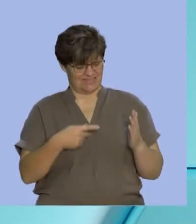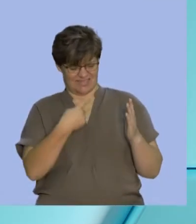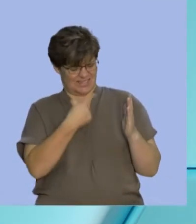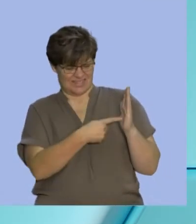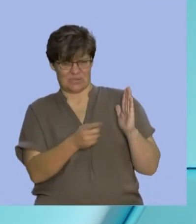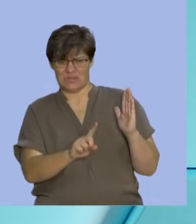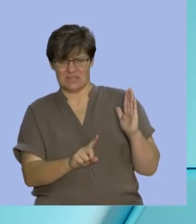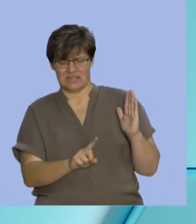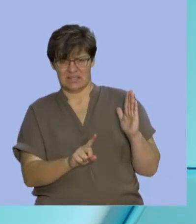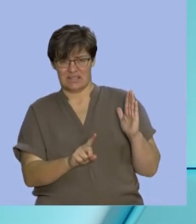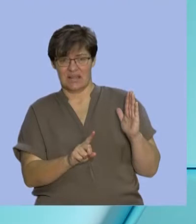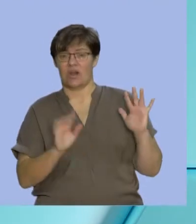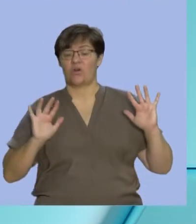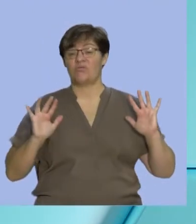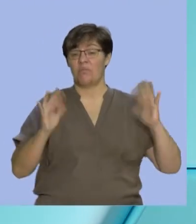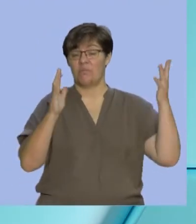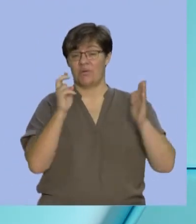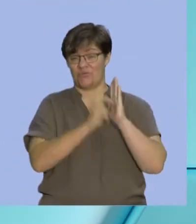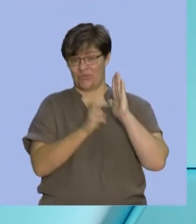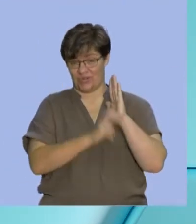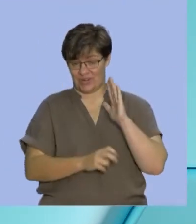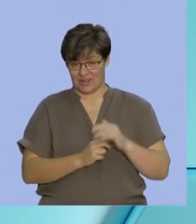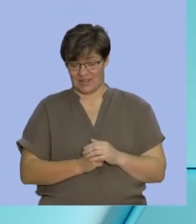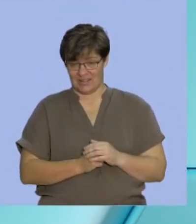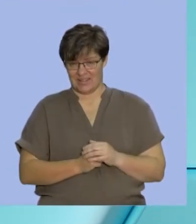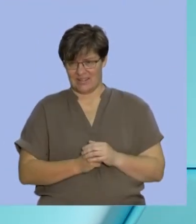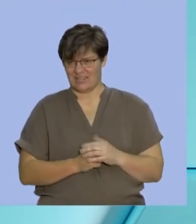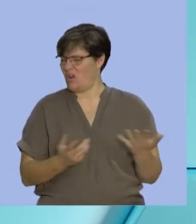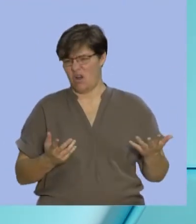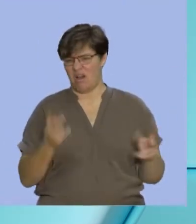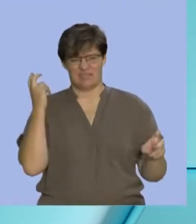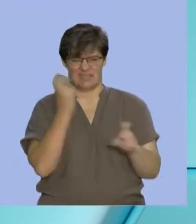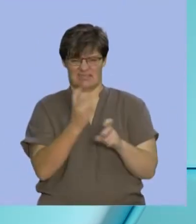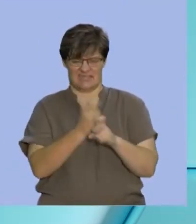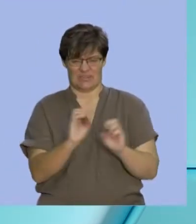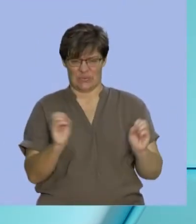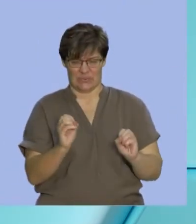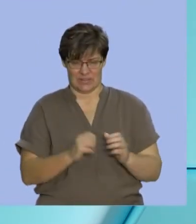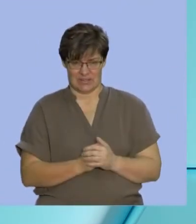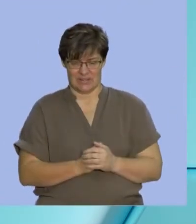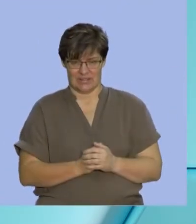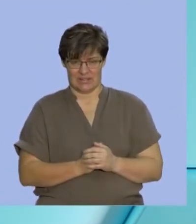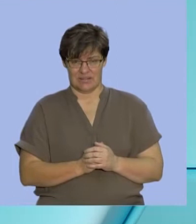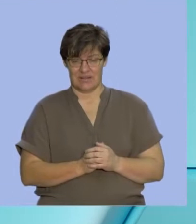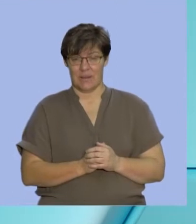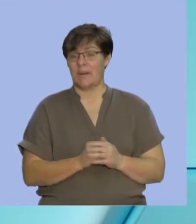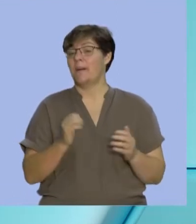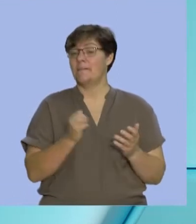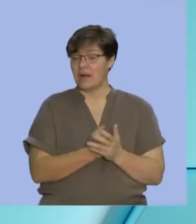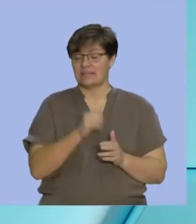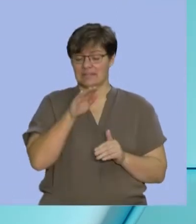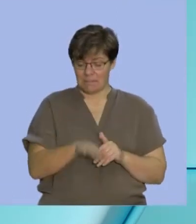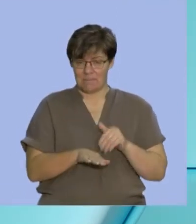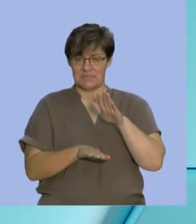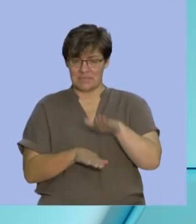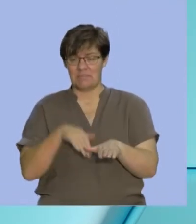the complementary rule. But actually, you know what? It's not so harsh. We just have to take it step by step.